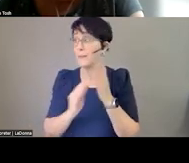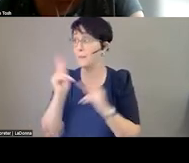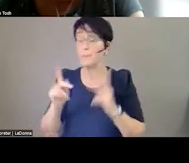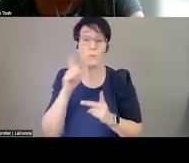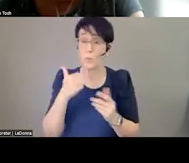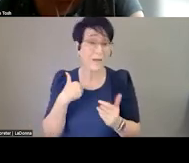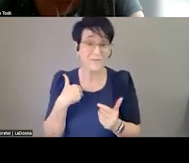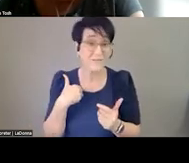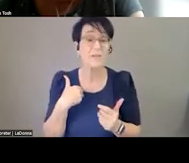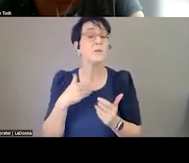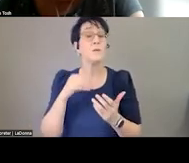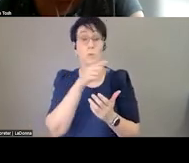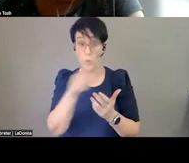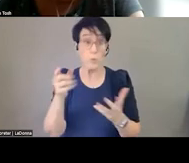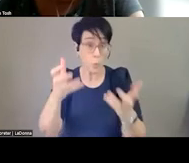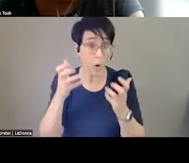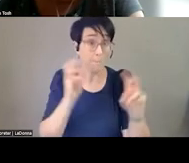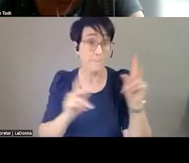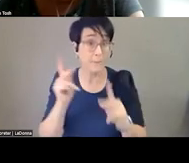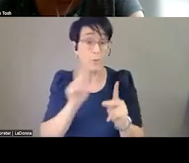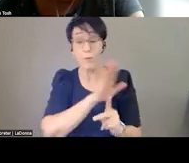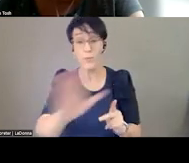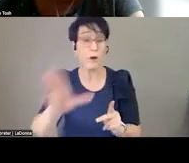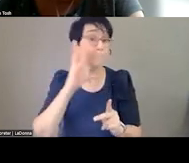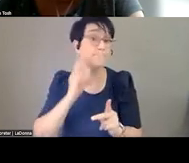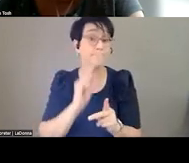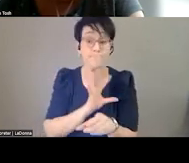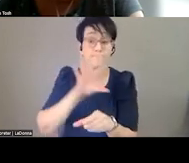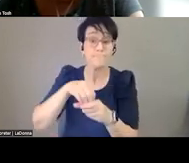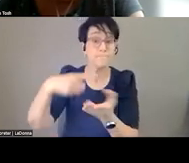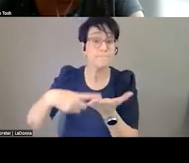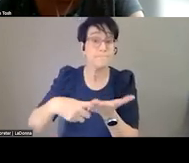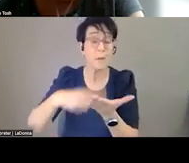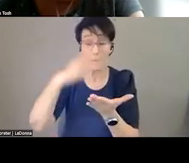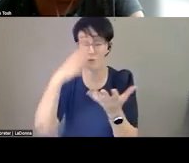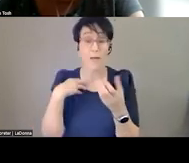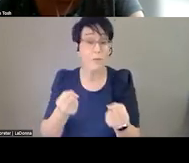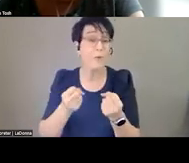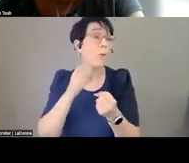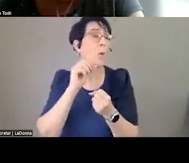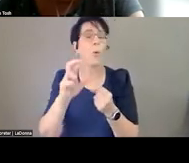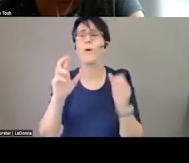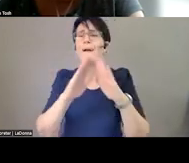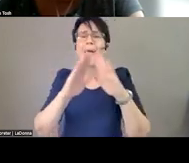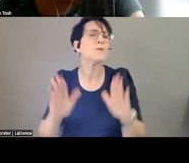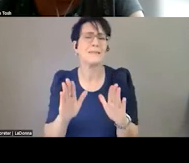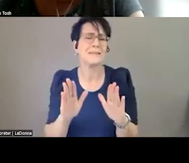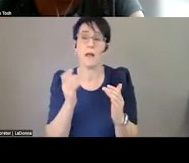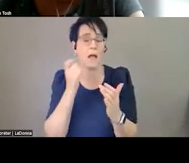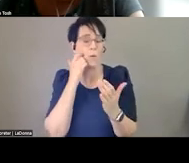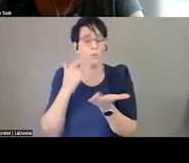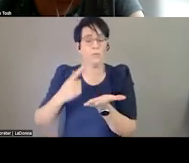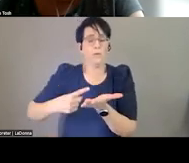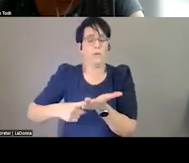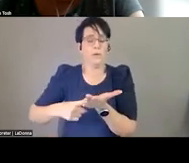dealing with a lot of different things, in this case, we're talking behavioral health, but let's say it's housing crisis. You want people who've